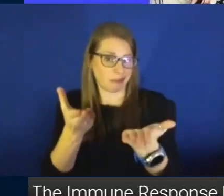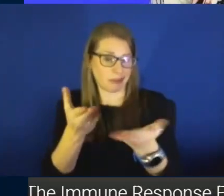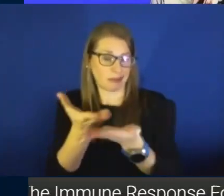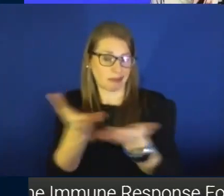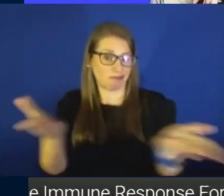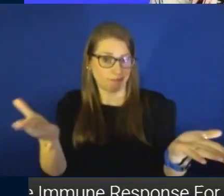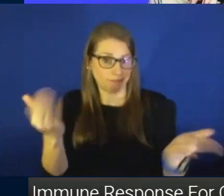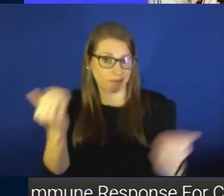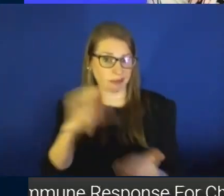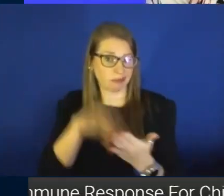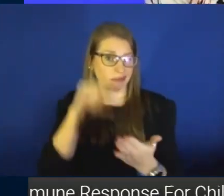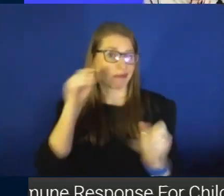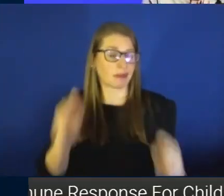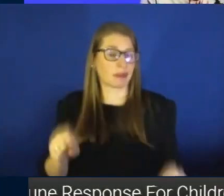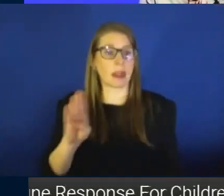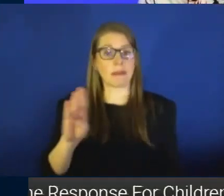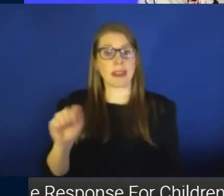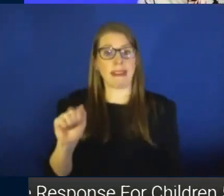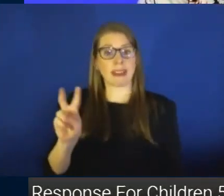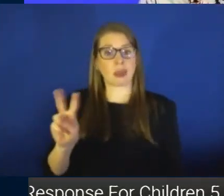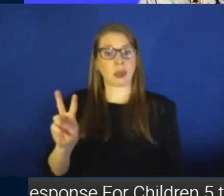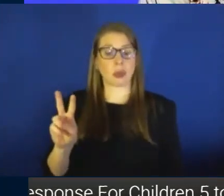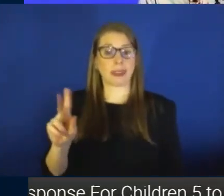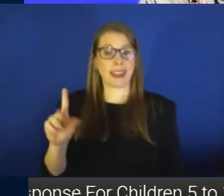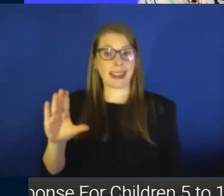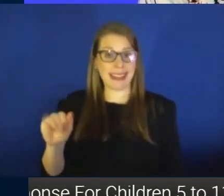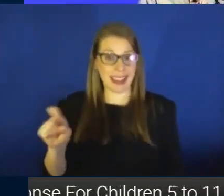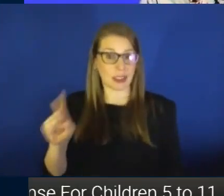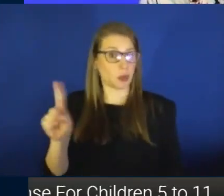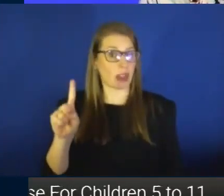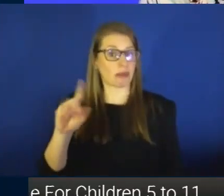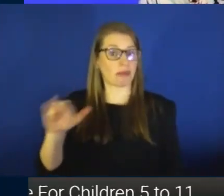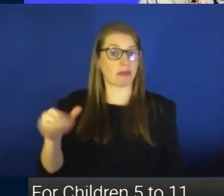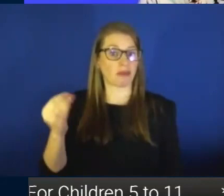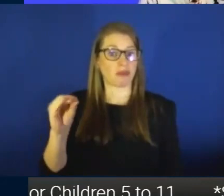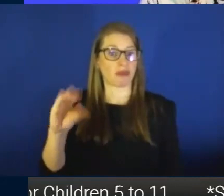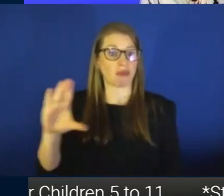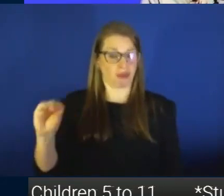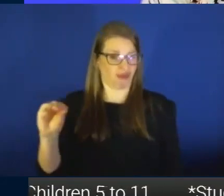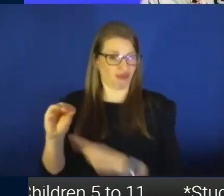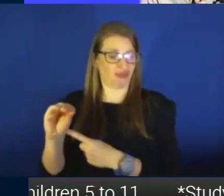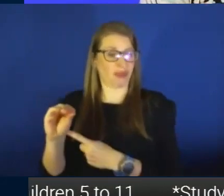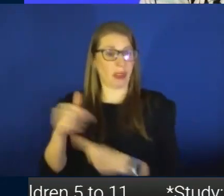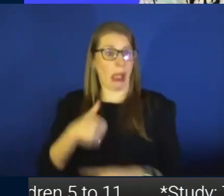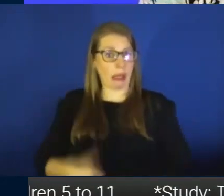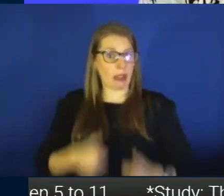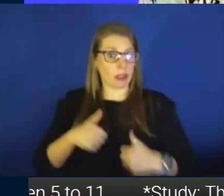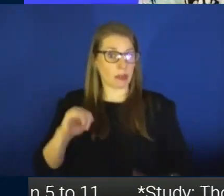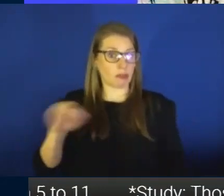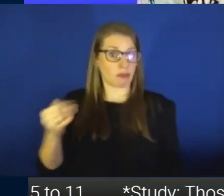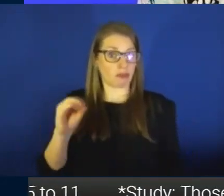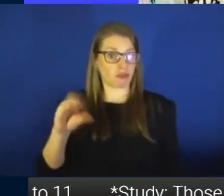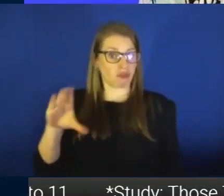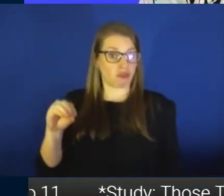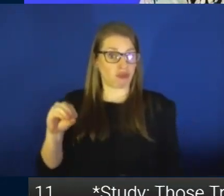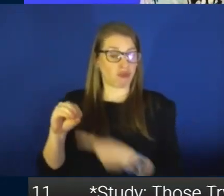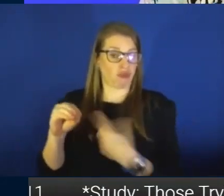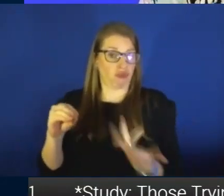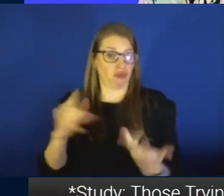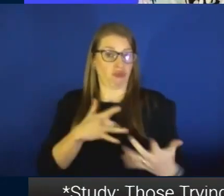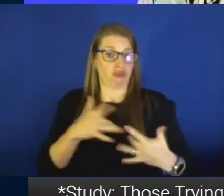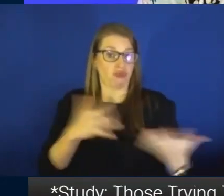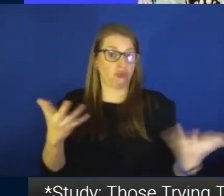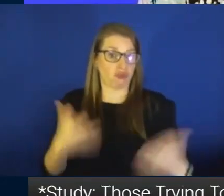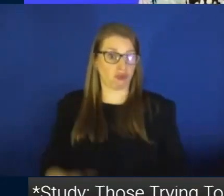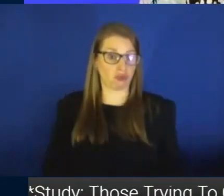this morning. I BA2 cases on the rise in Johnson County, what kind of, I live in Johnson County, what kind of concerns are those when we see those